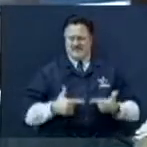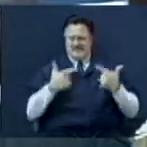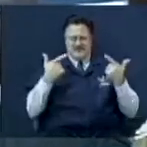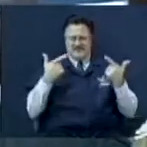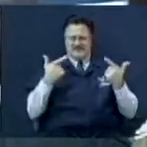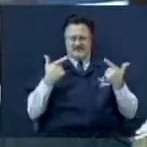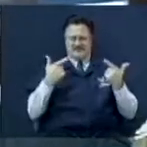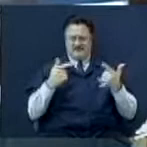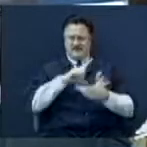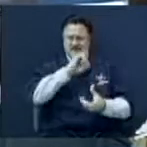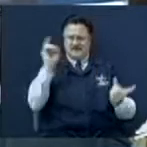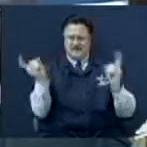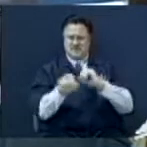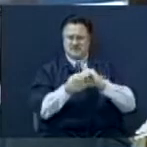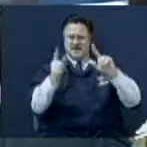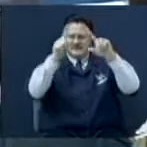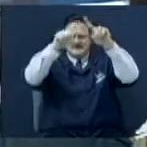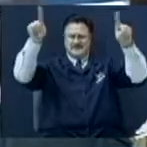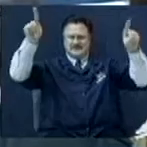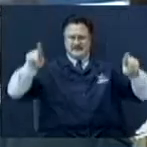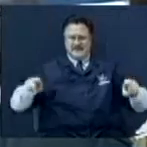change the sign, they're about ready to die.